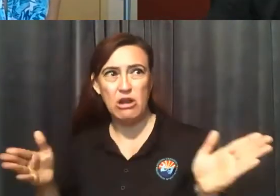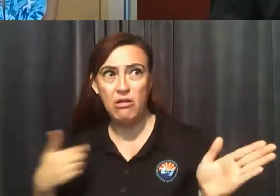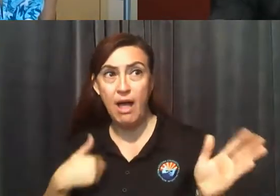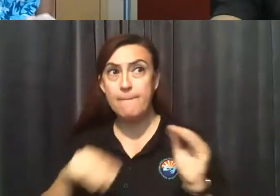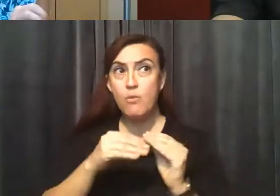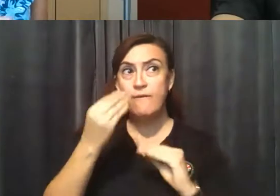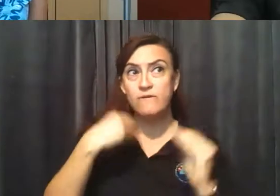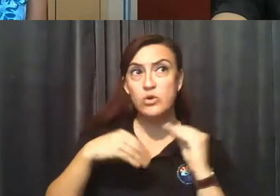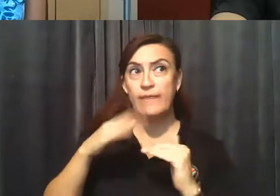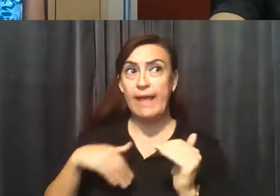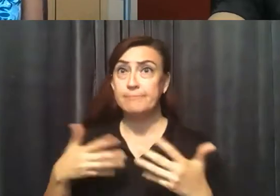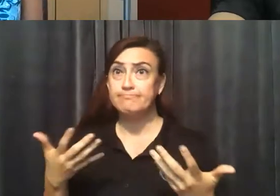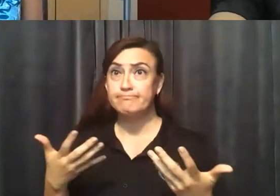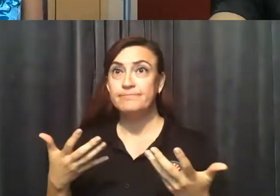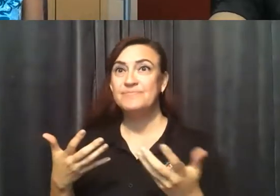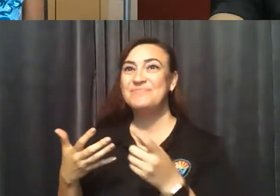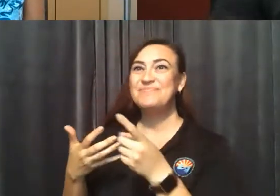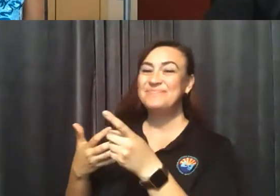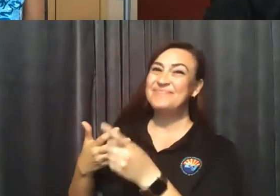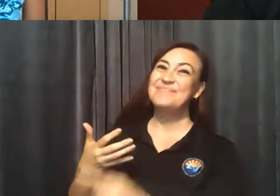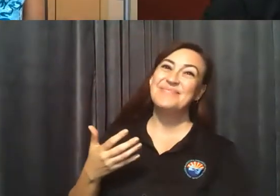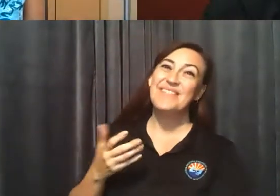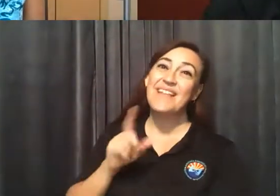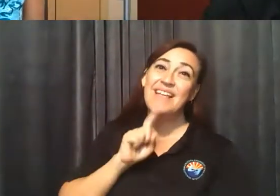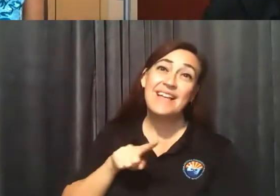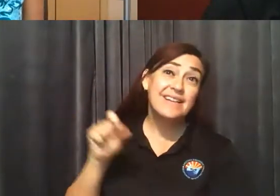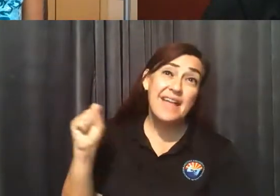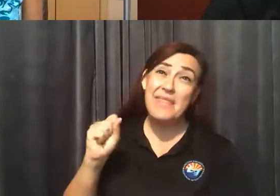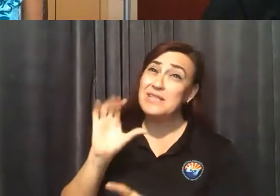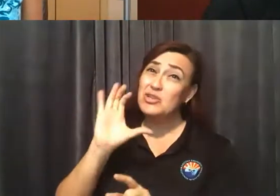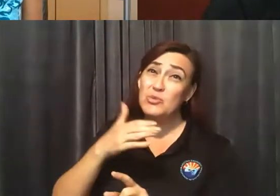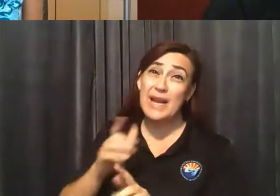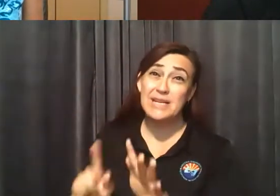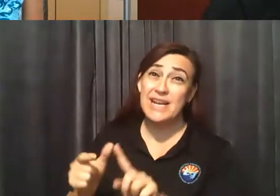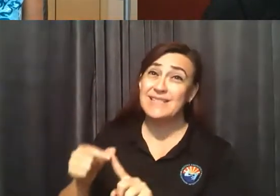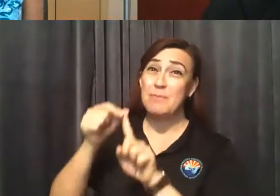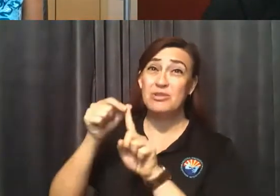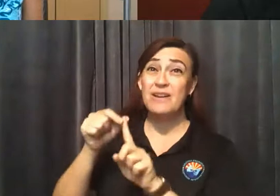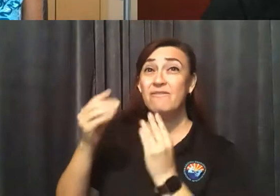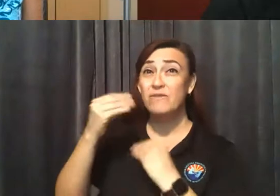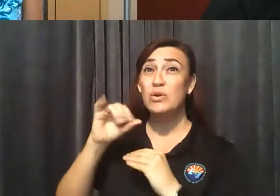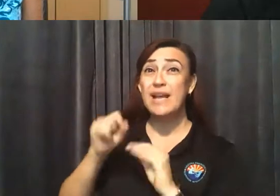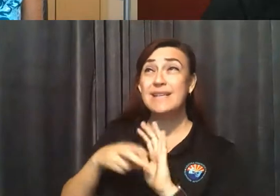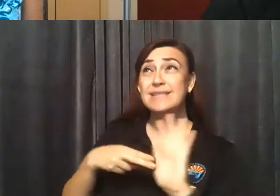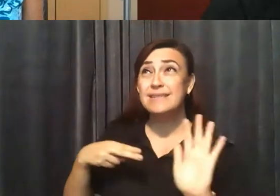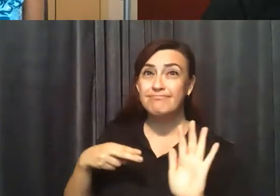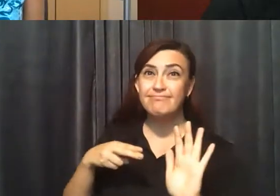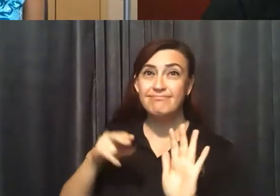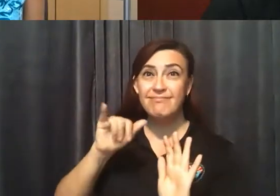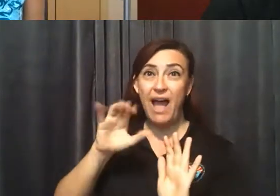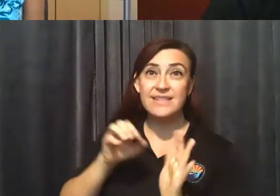Yes, that is one strange loophole to a lot of environmental health rules, is that food is considered, or ice is considered food.